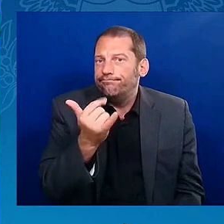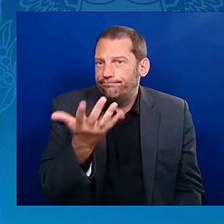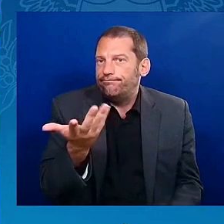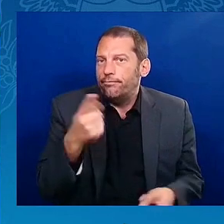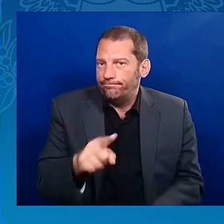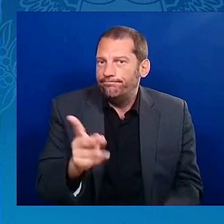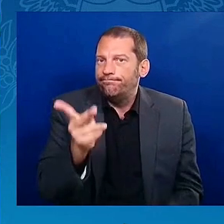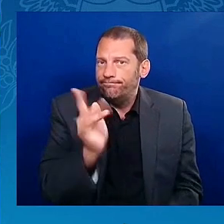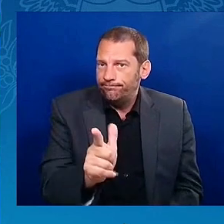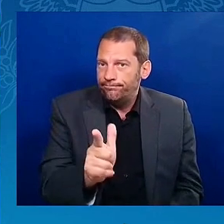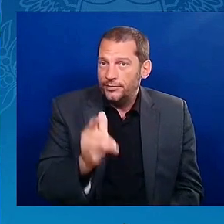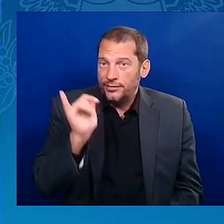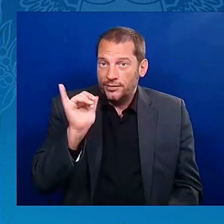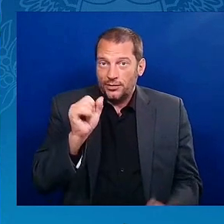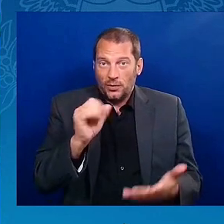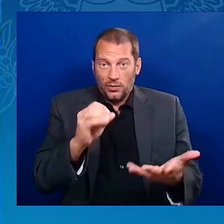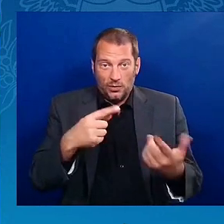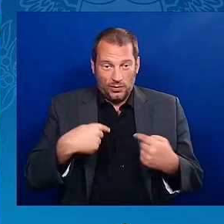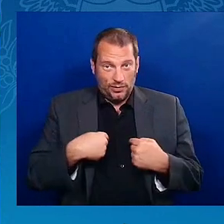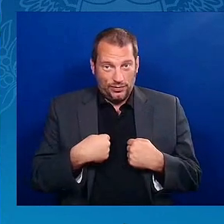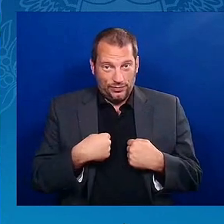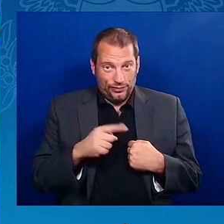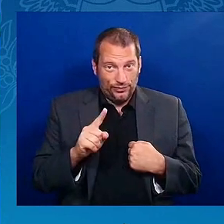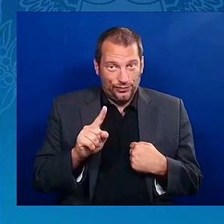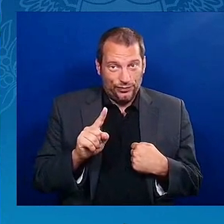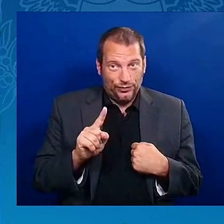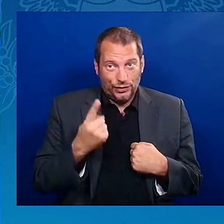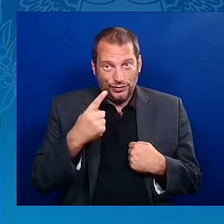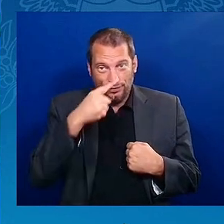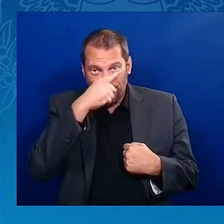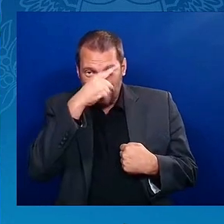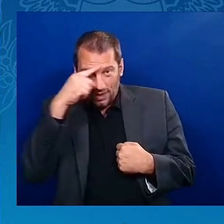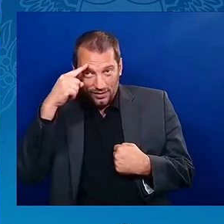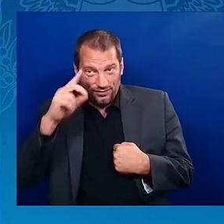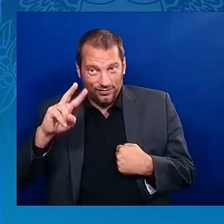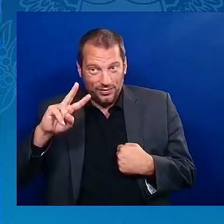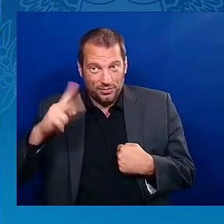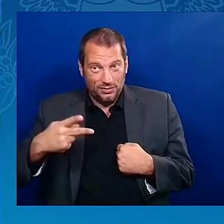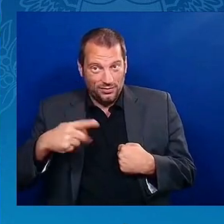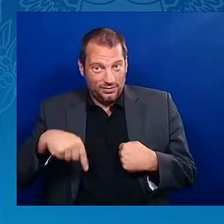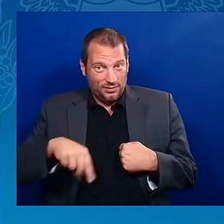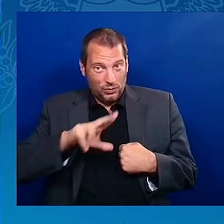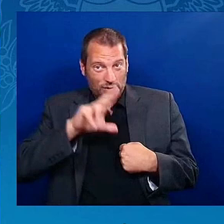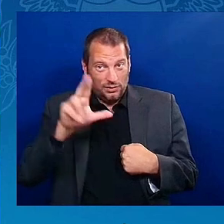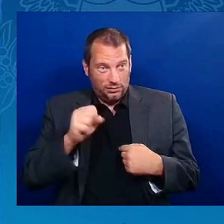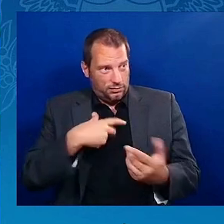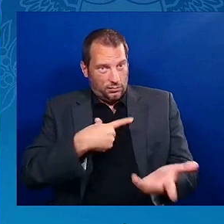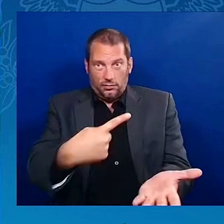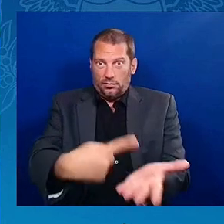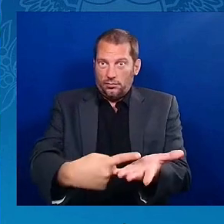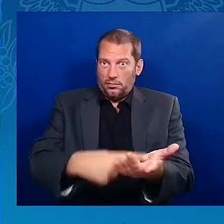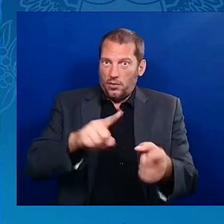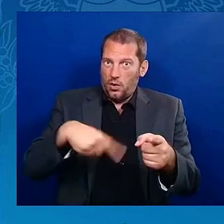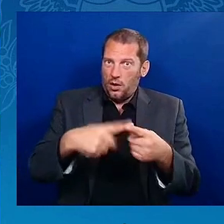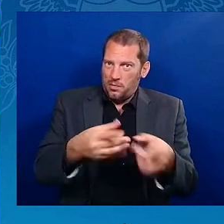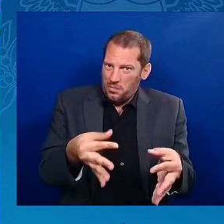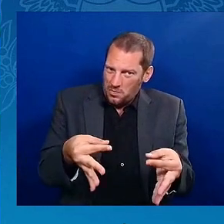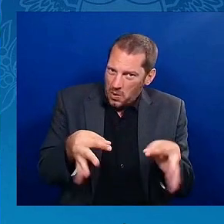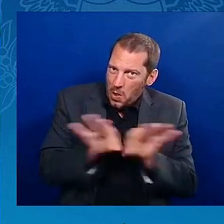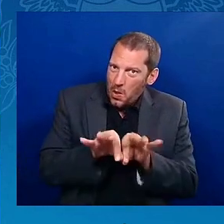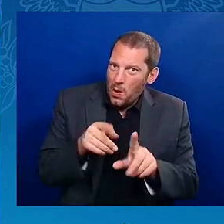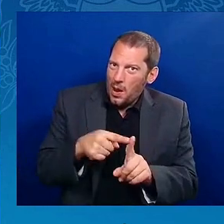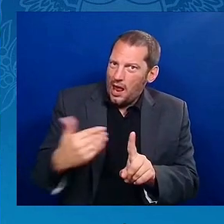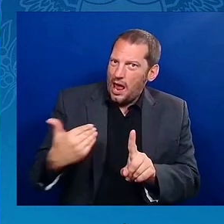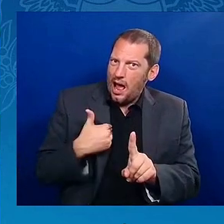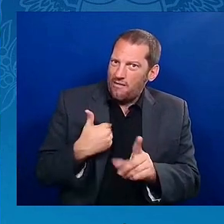the importance of growing economic opportunity for the community is something that I feel very strongly about. And so I'm